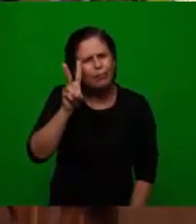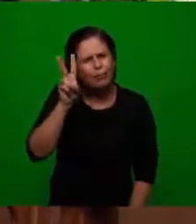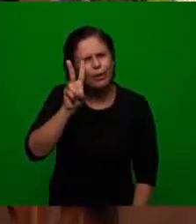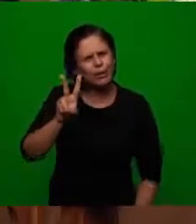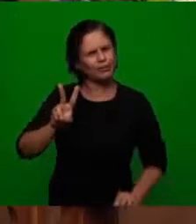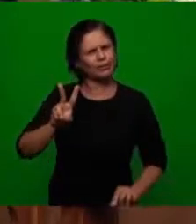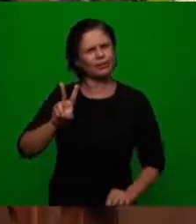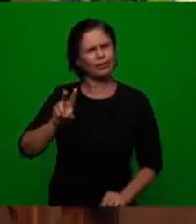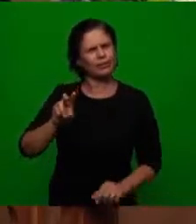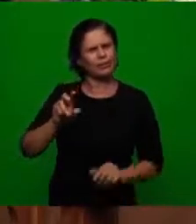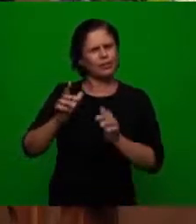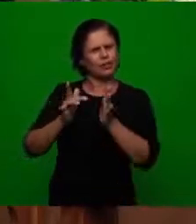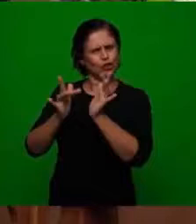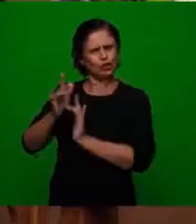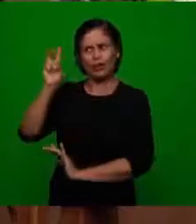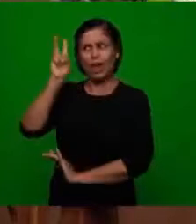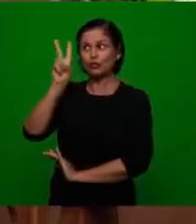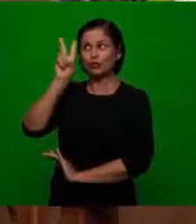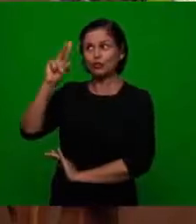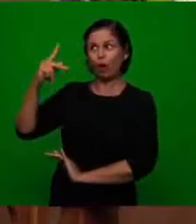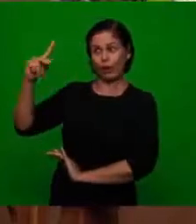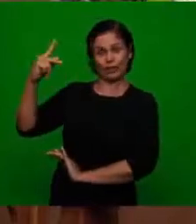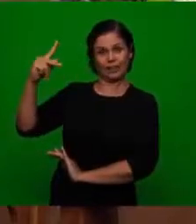that the history of Jesus